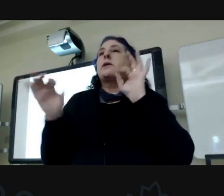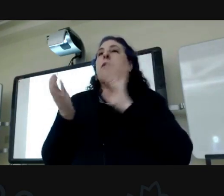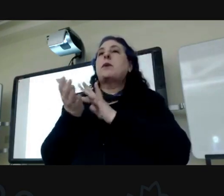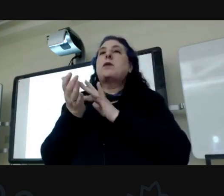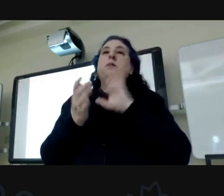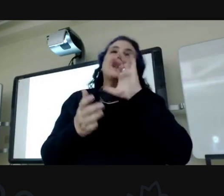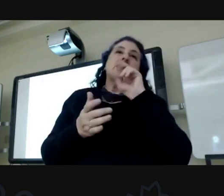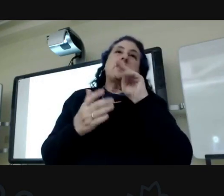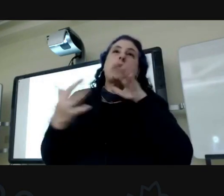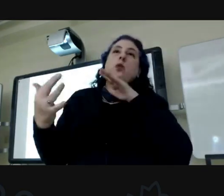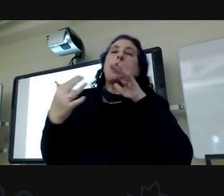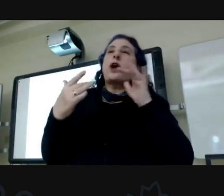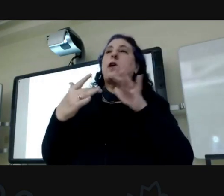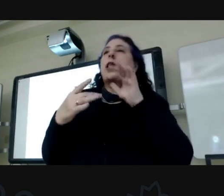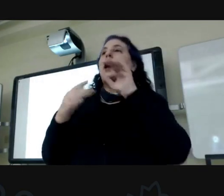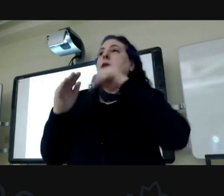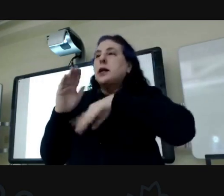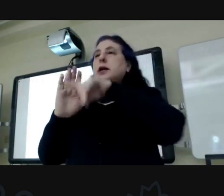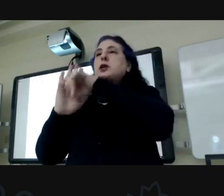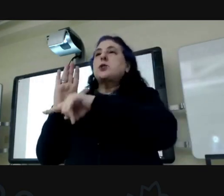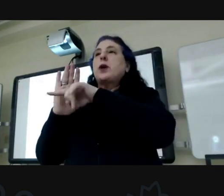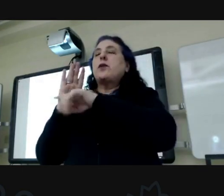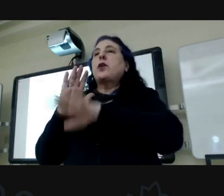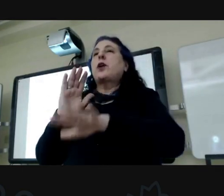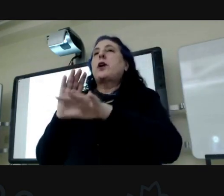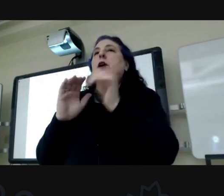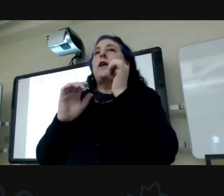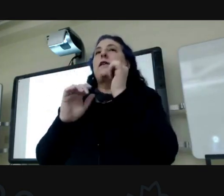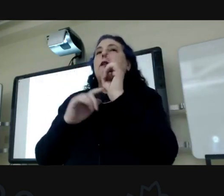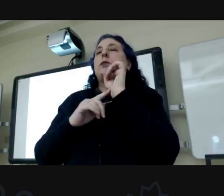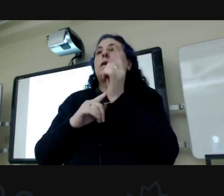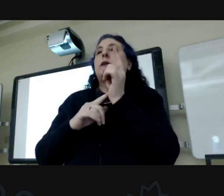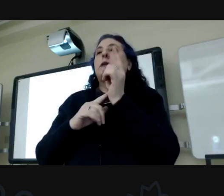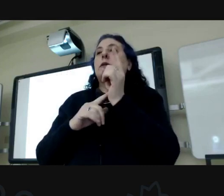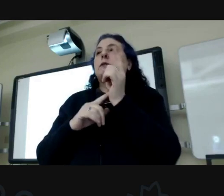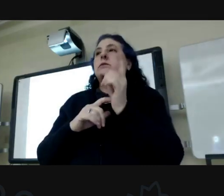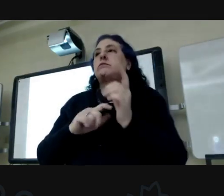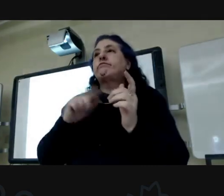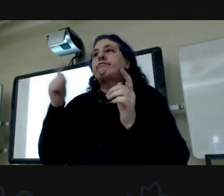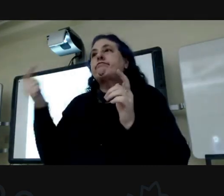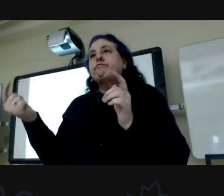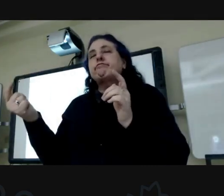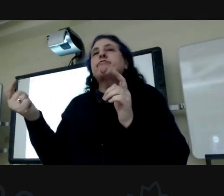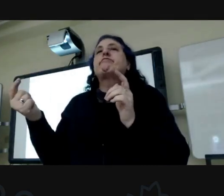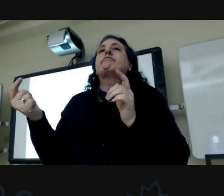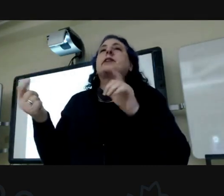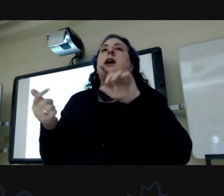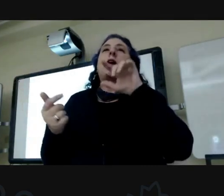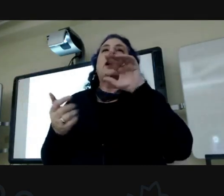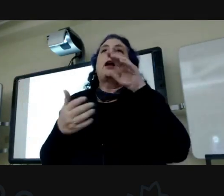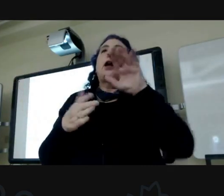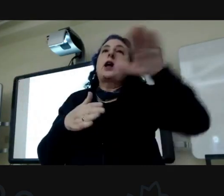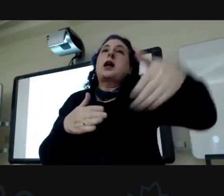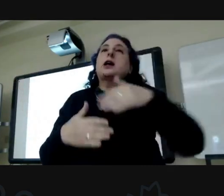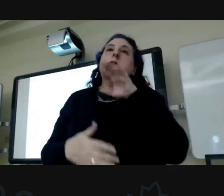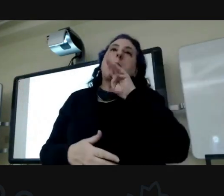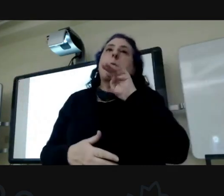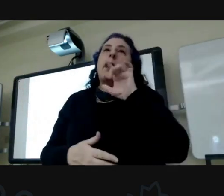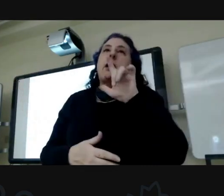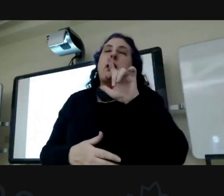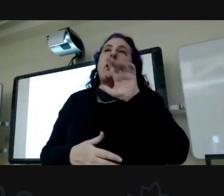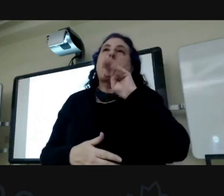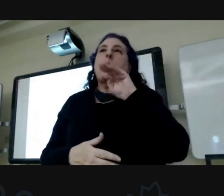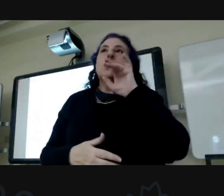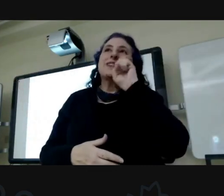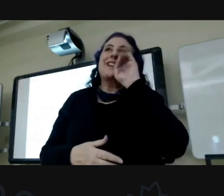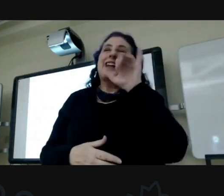the Civil War era in Springfield area where in a short moments I'll turn the program over to our guest Michael Mosley today before